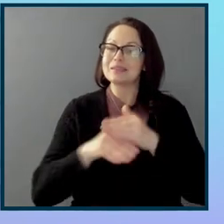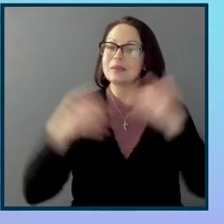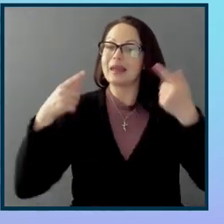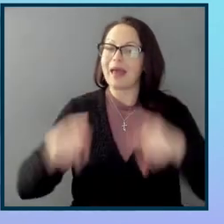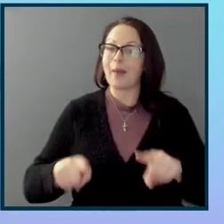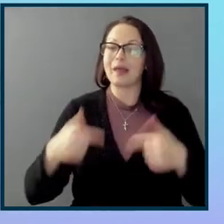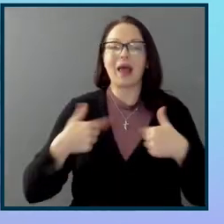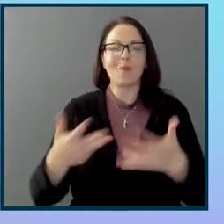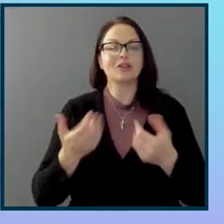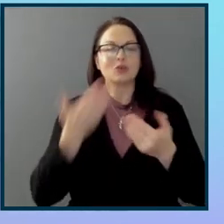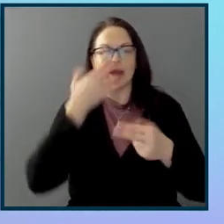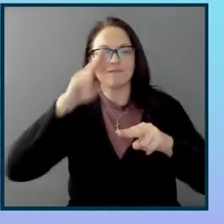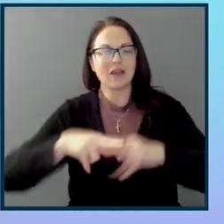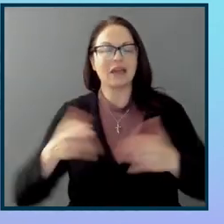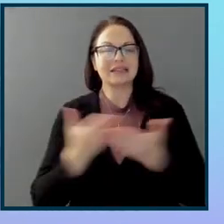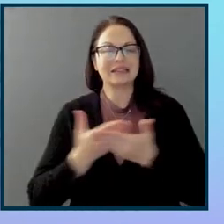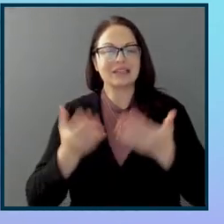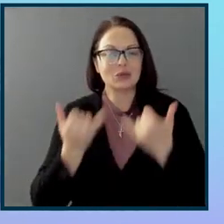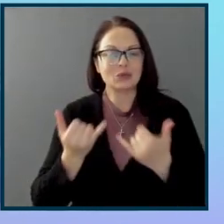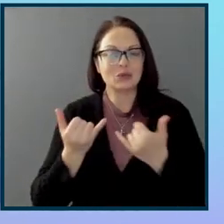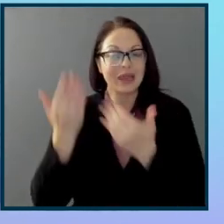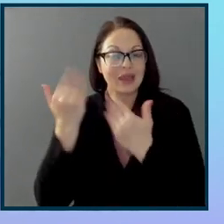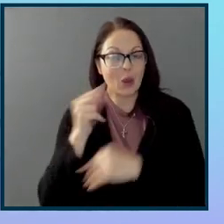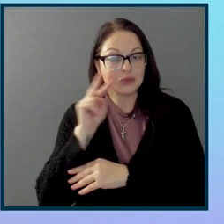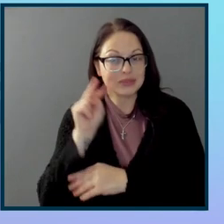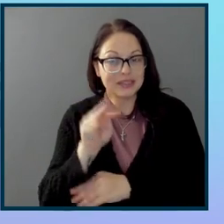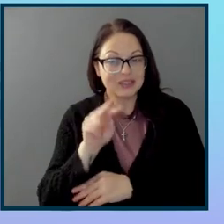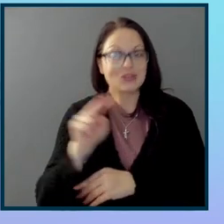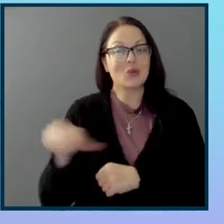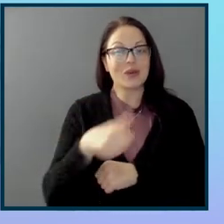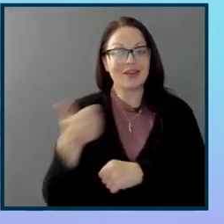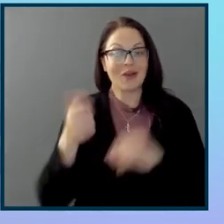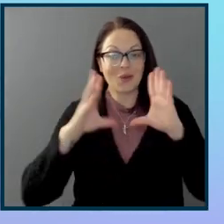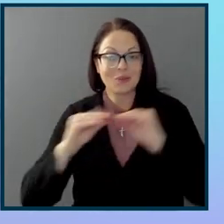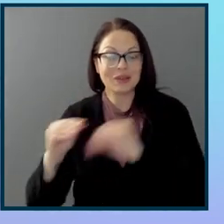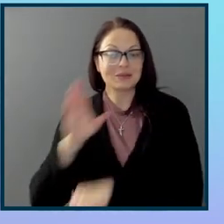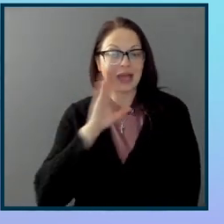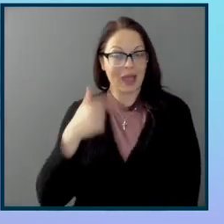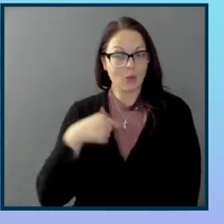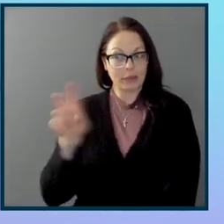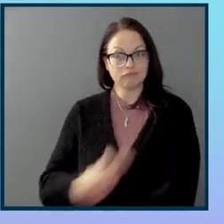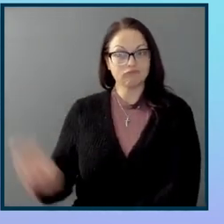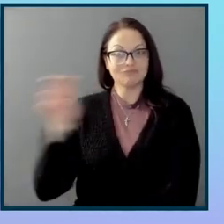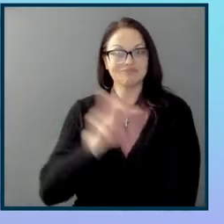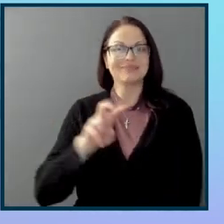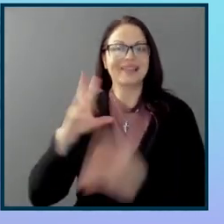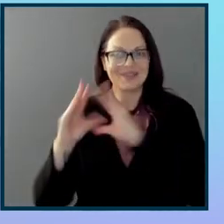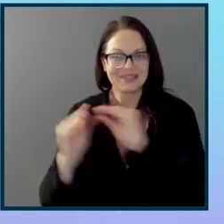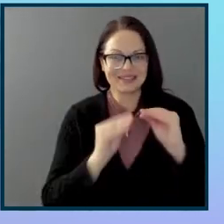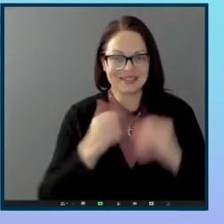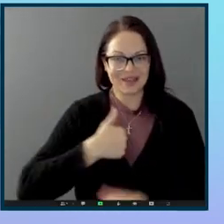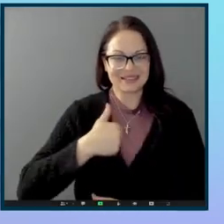have fun at Axcon. I hope to see you in many of the sessions. I'm going to be circulating. And with that,